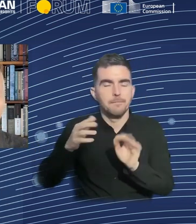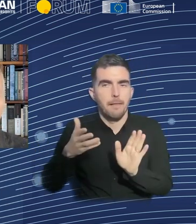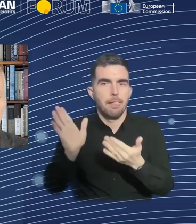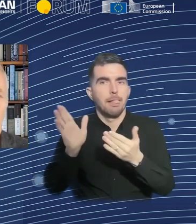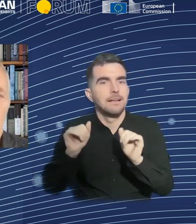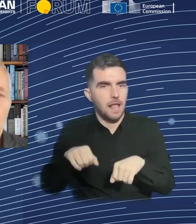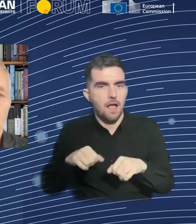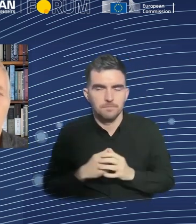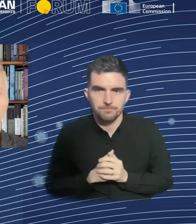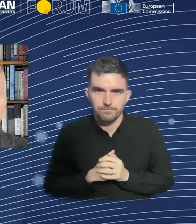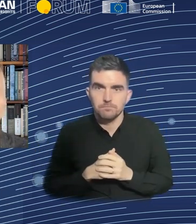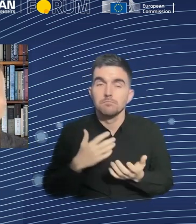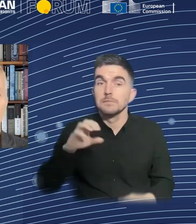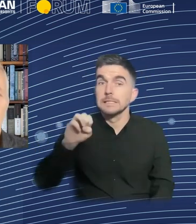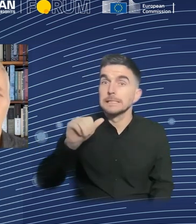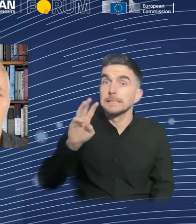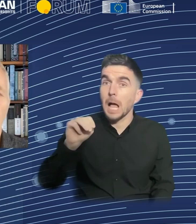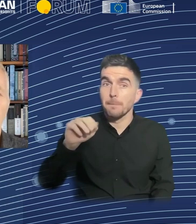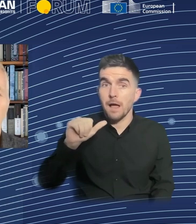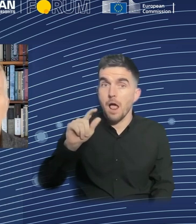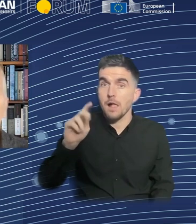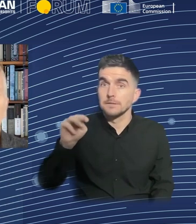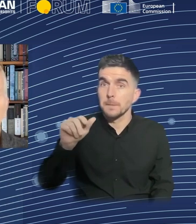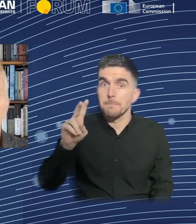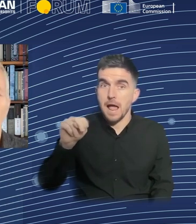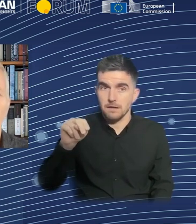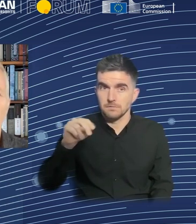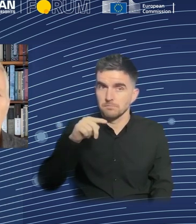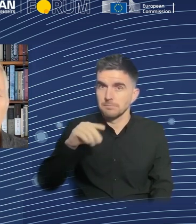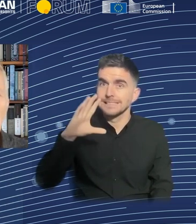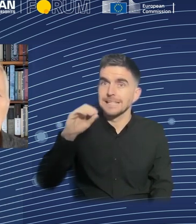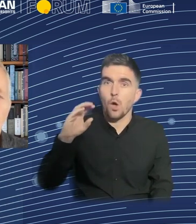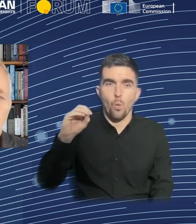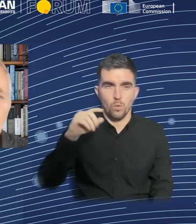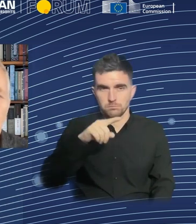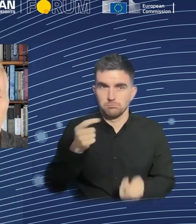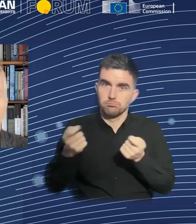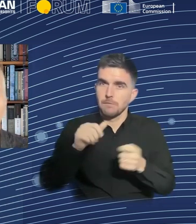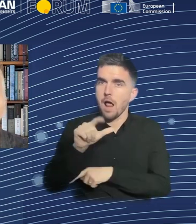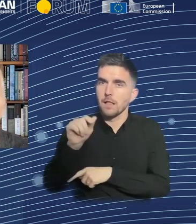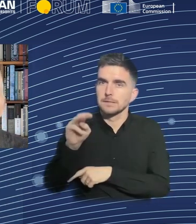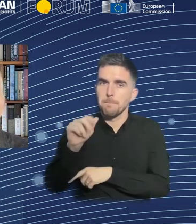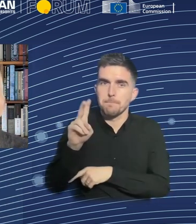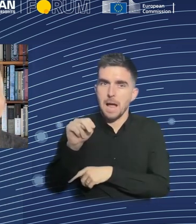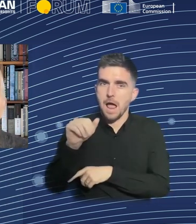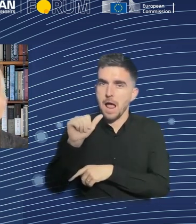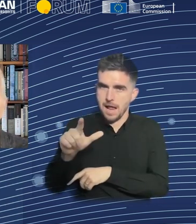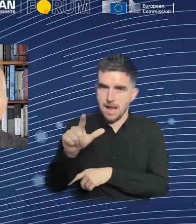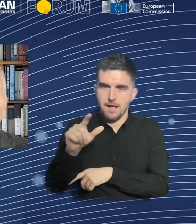says, our mission is to ensure that artificial general intelligence benefits all of humanity. But hey, back in